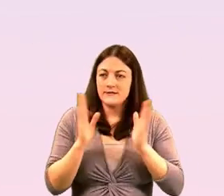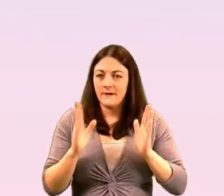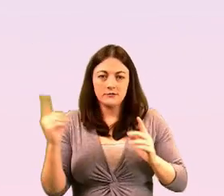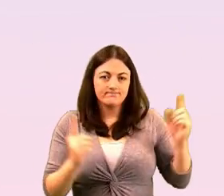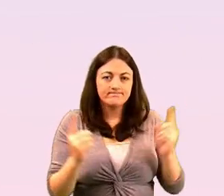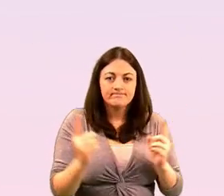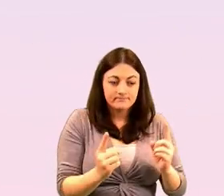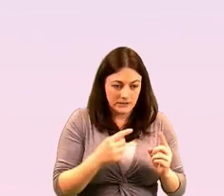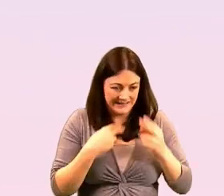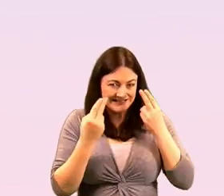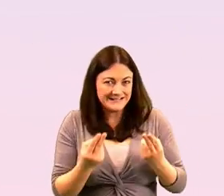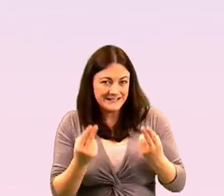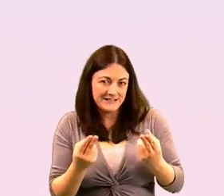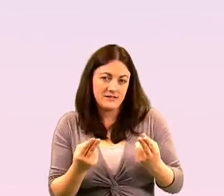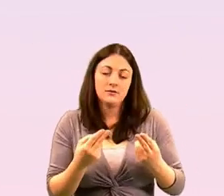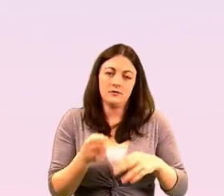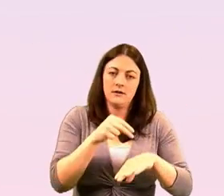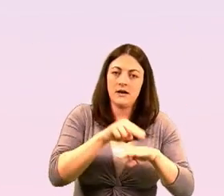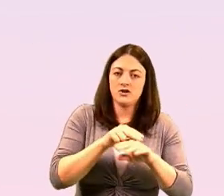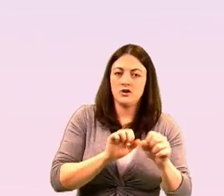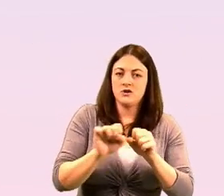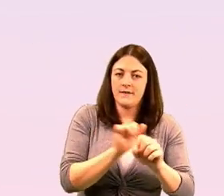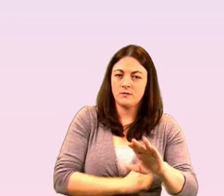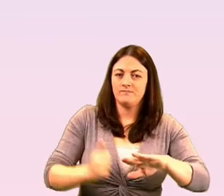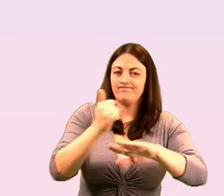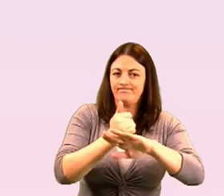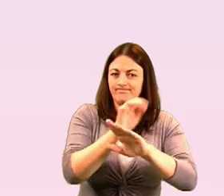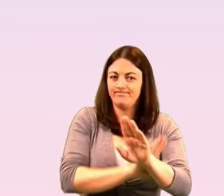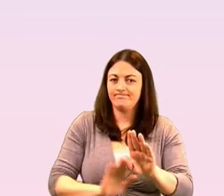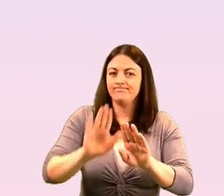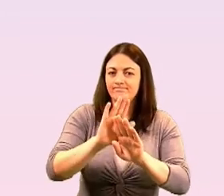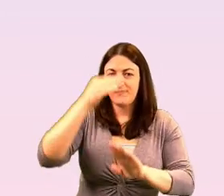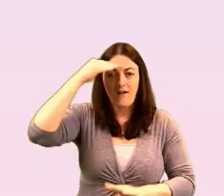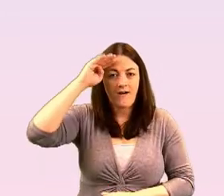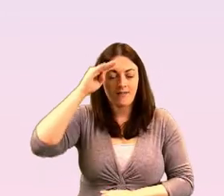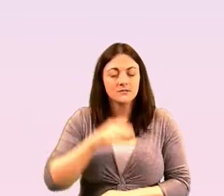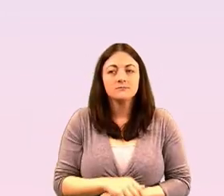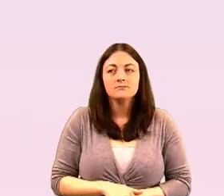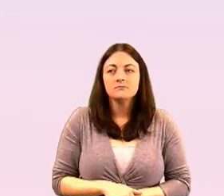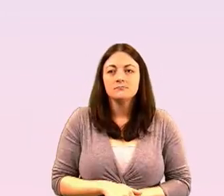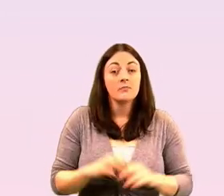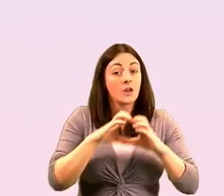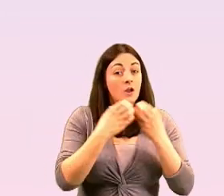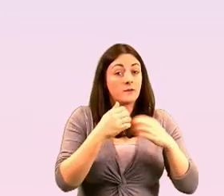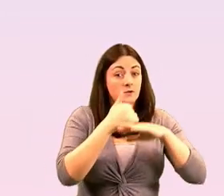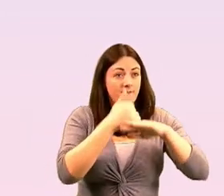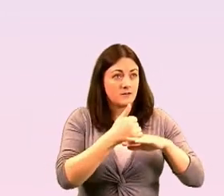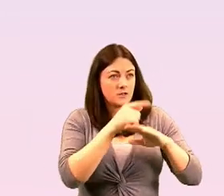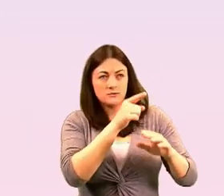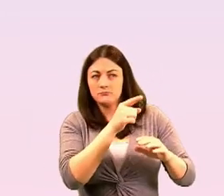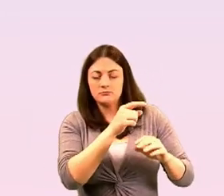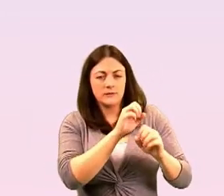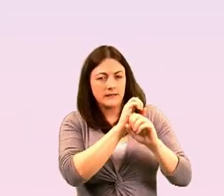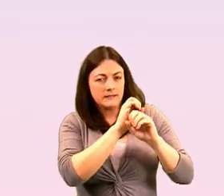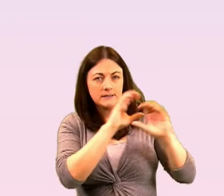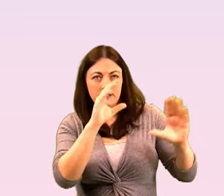i think community foundation in particular are very really are very clear around the